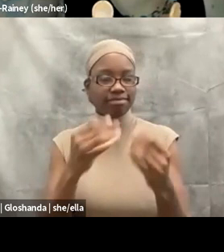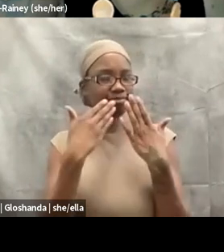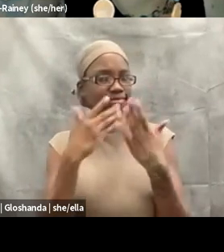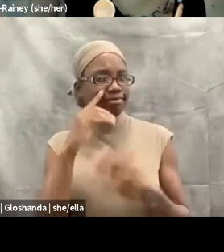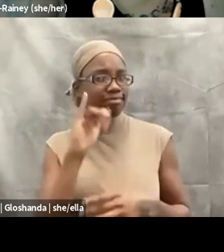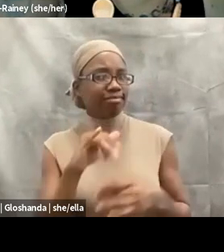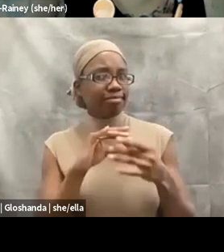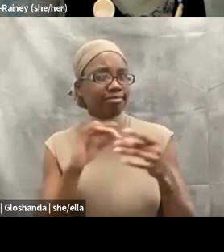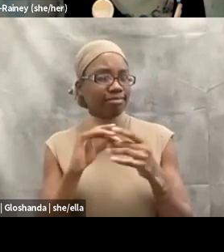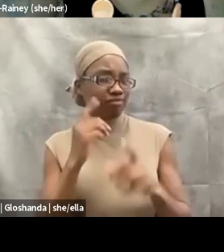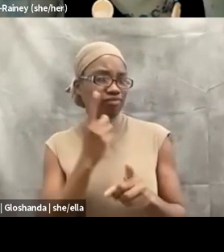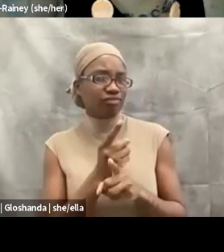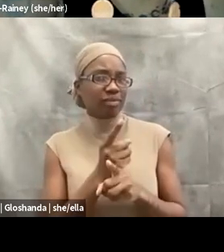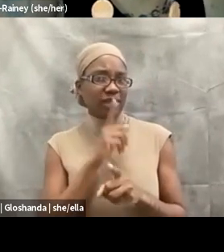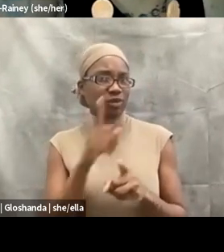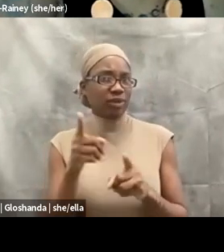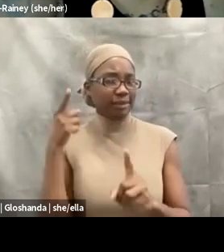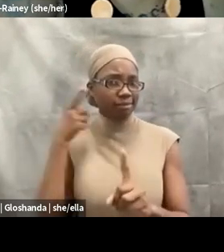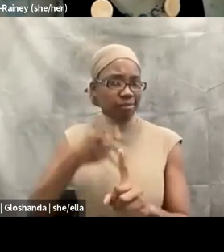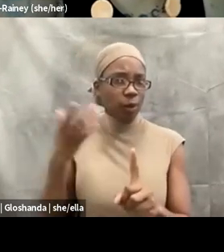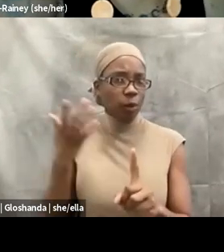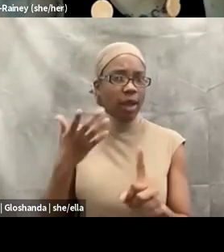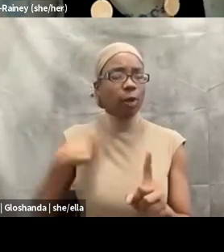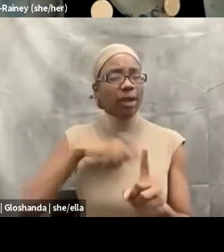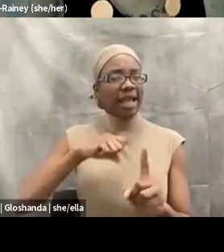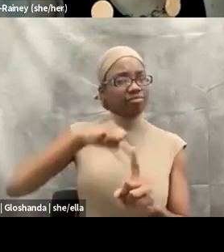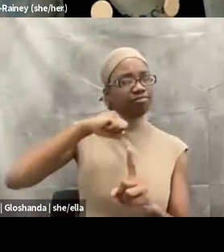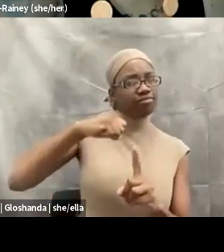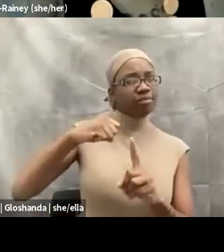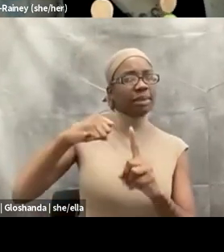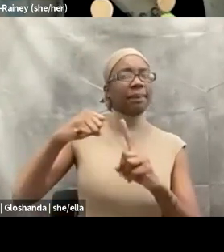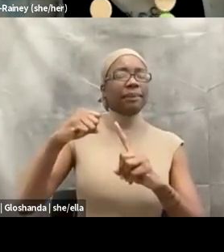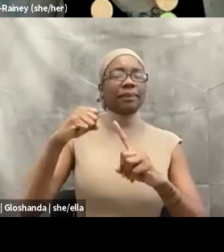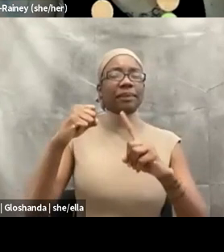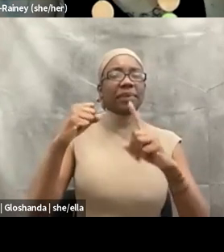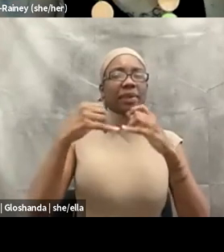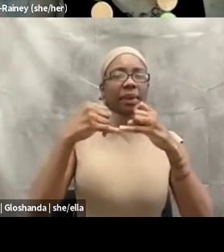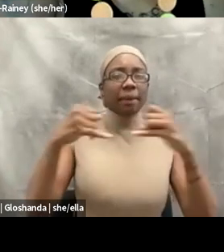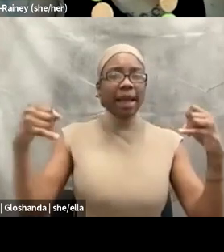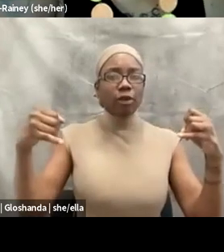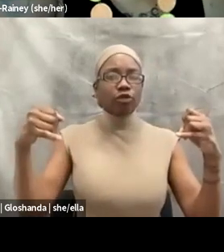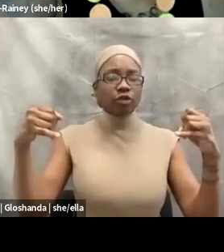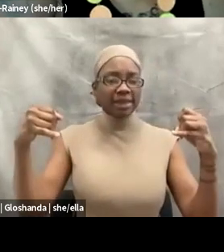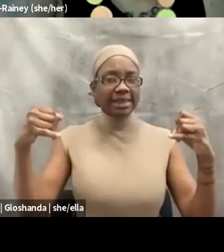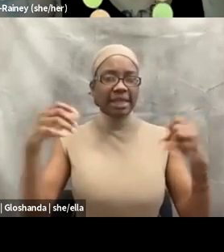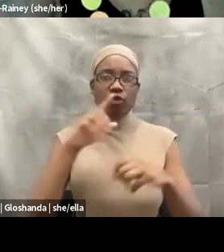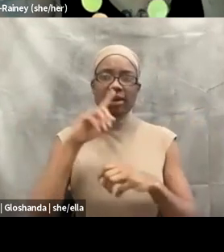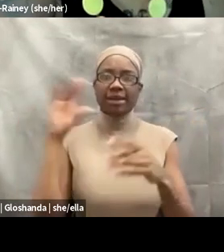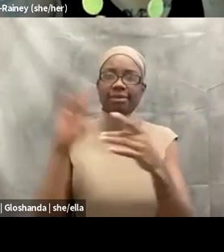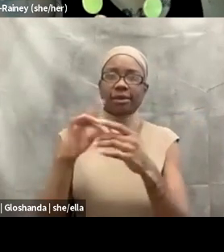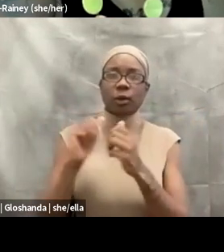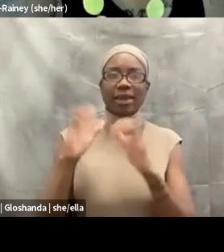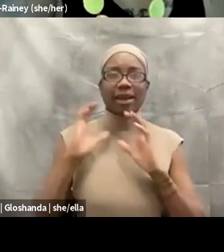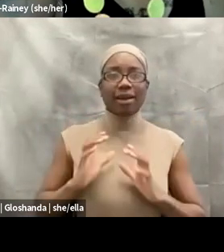really be able to connect with our clients, as everyone has said, um, so far, of being able to connect and meet people where they are, where,